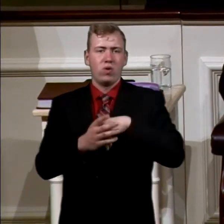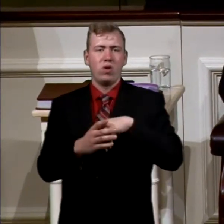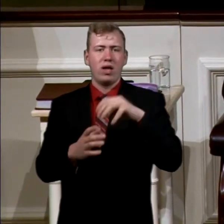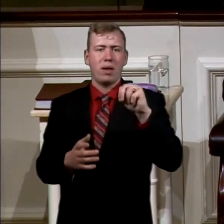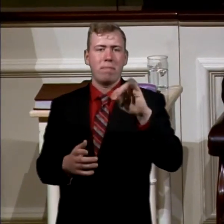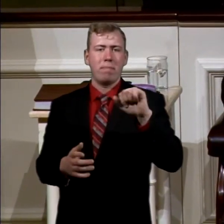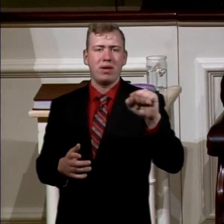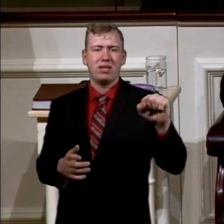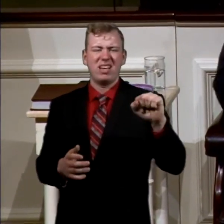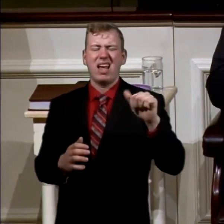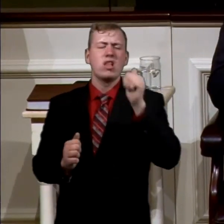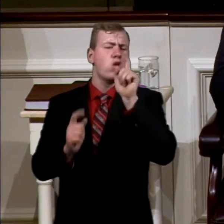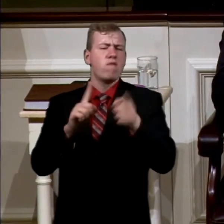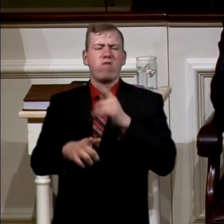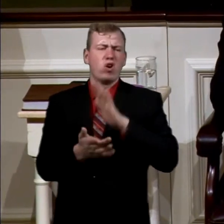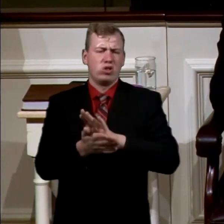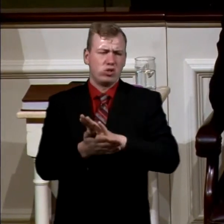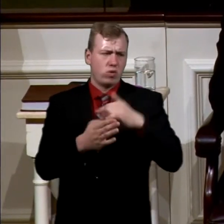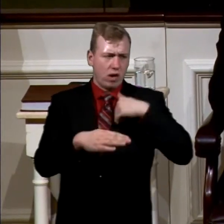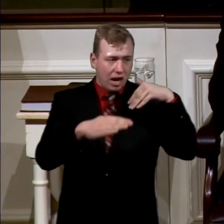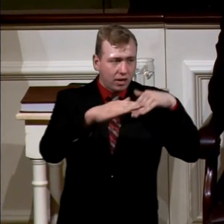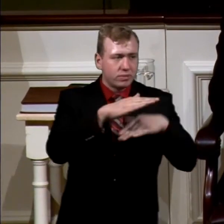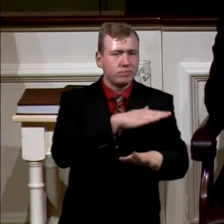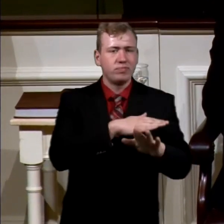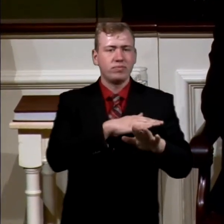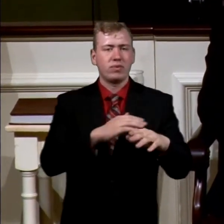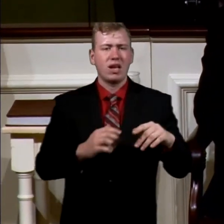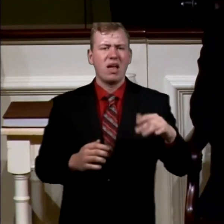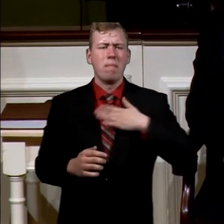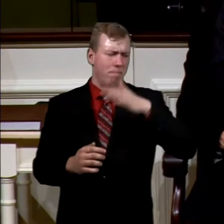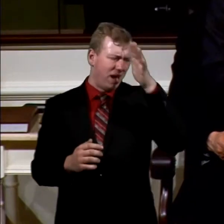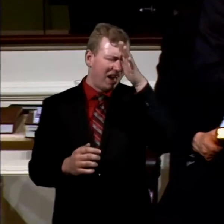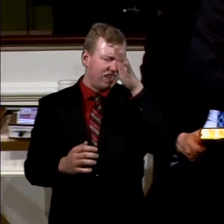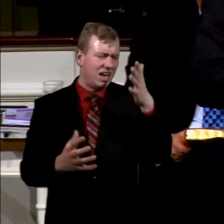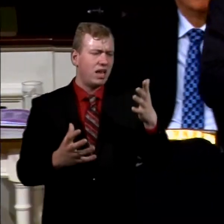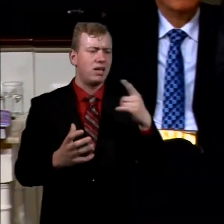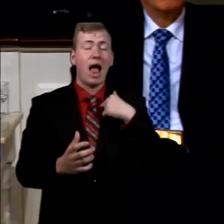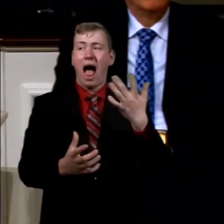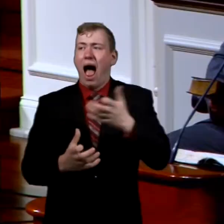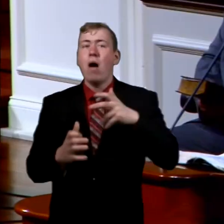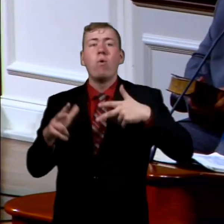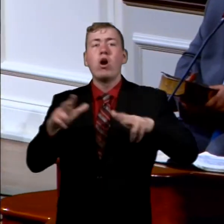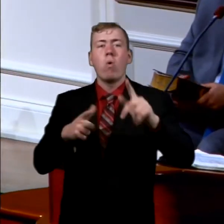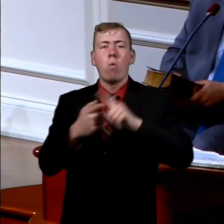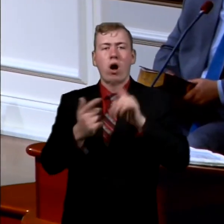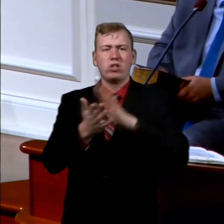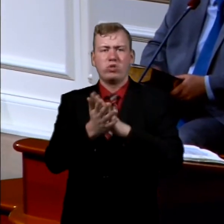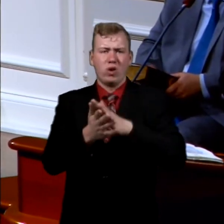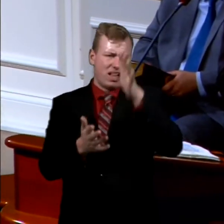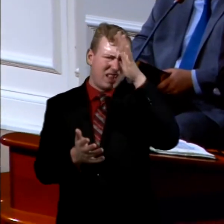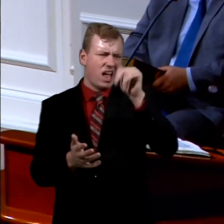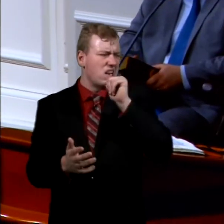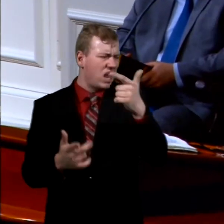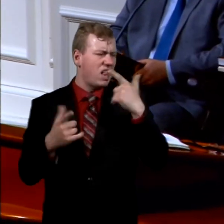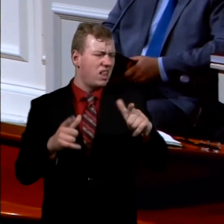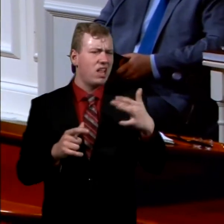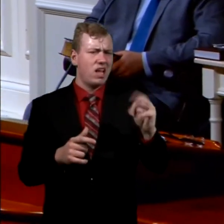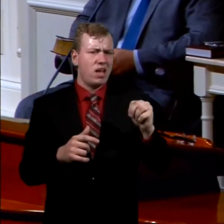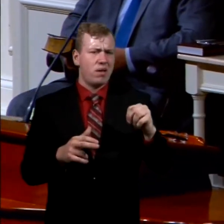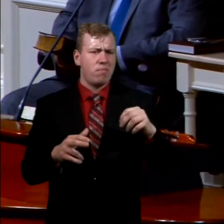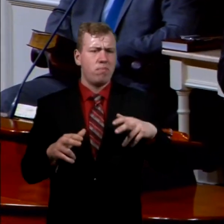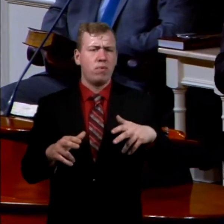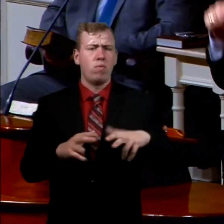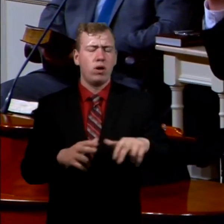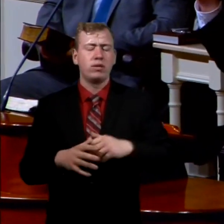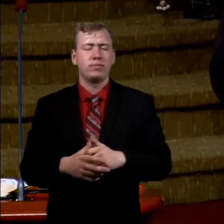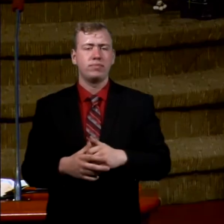was the first school I ever went into. My dad was just insistent. I wanted to walk to school. He wouldn't let me walk. He was insistent he would walk me